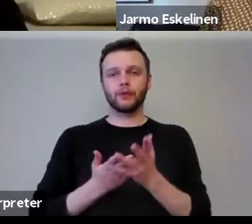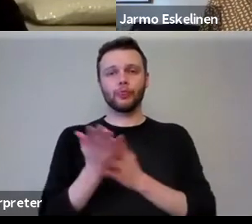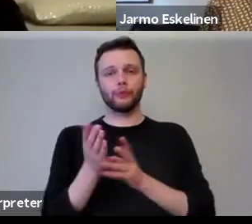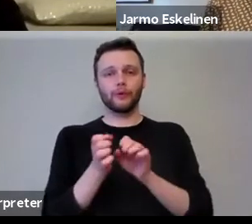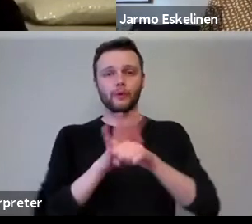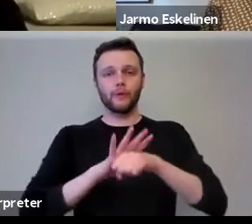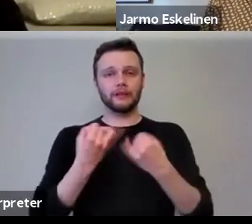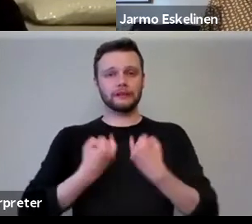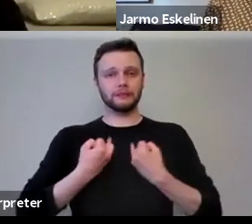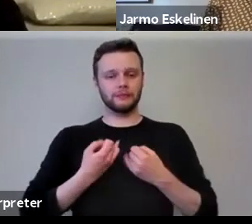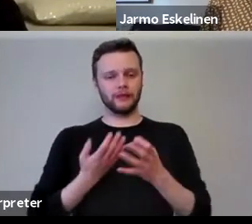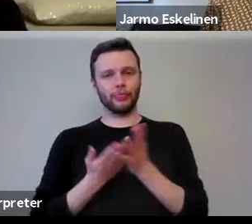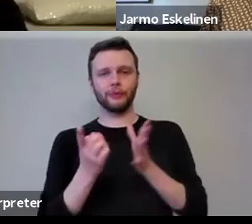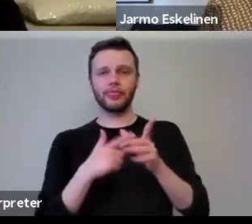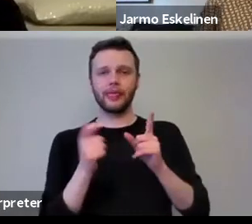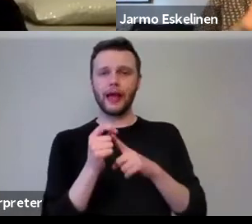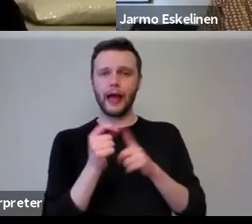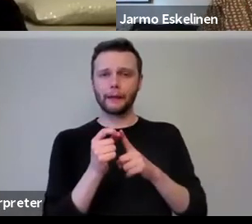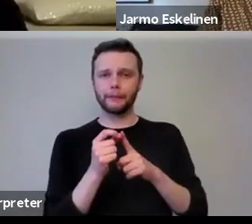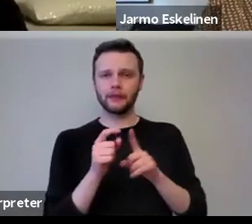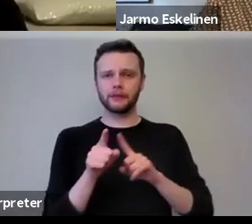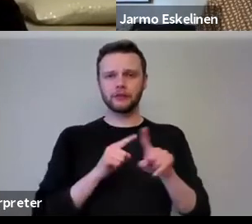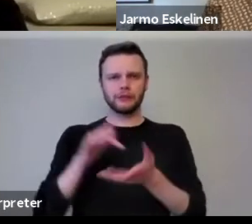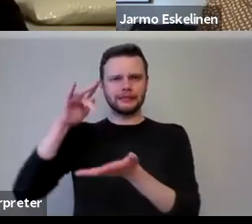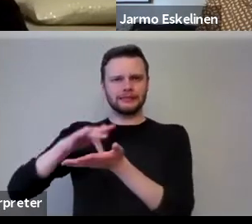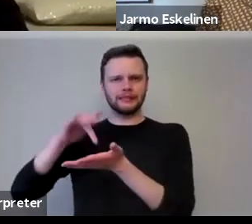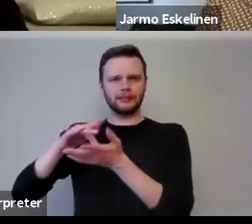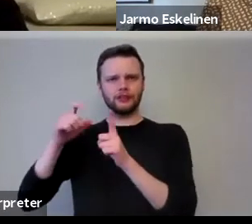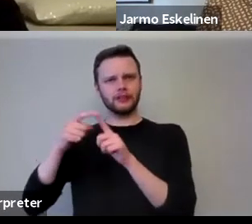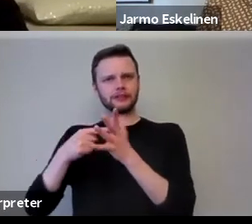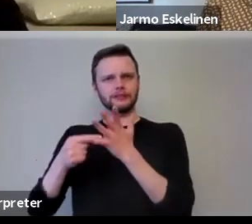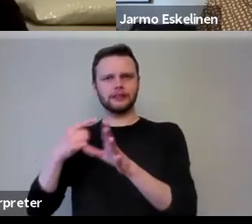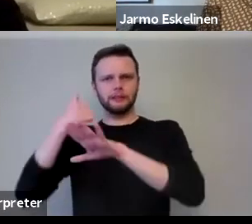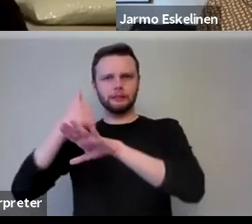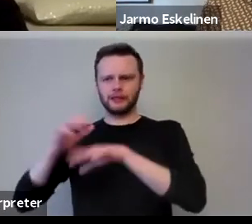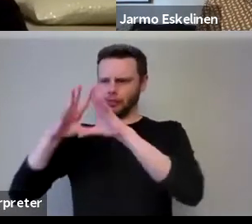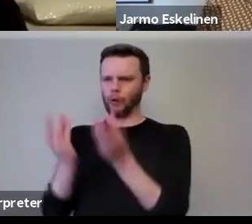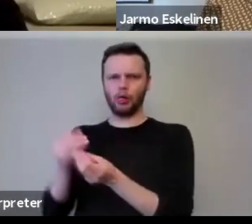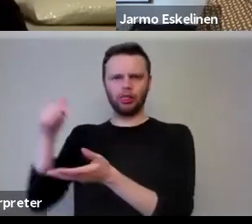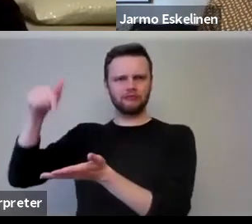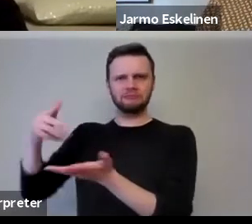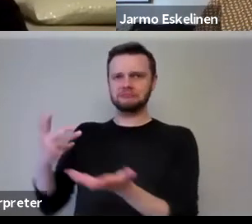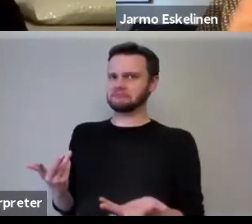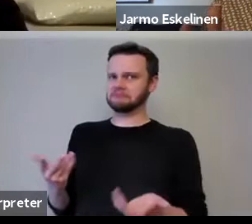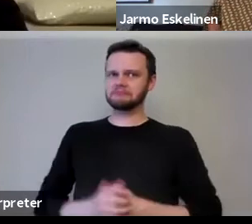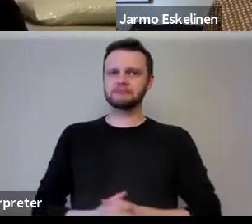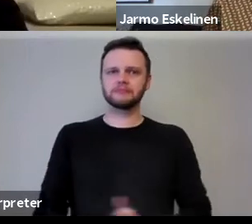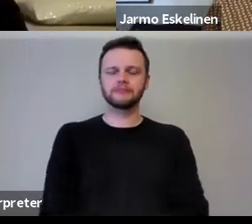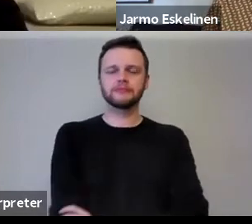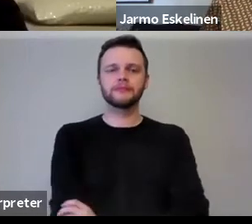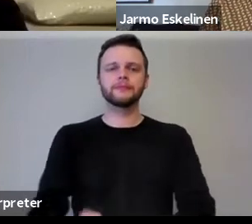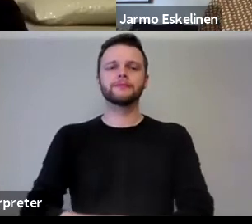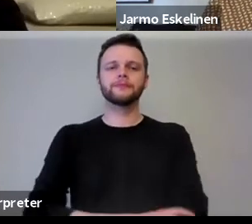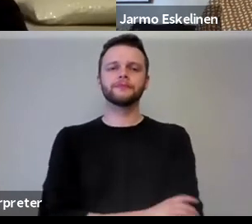app, they were, they were developing with a centralized database of all of our data. So what